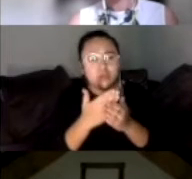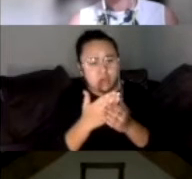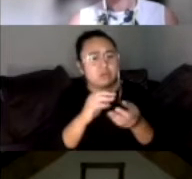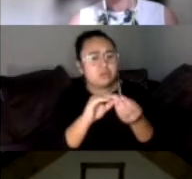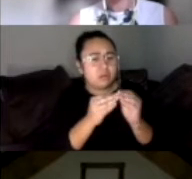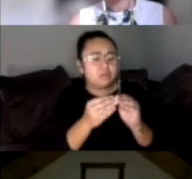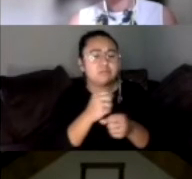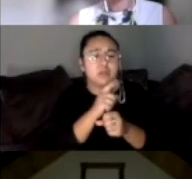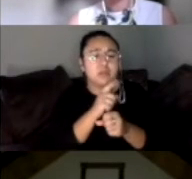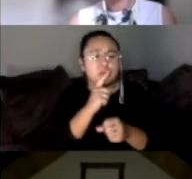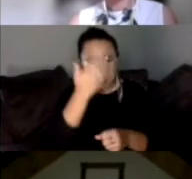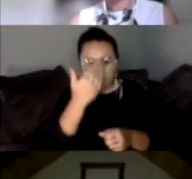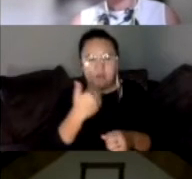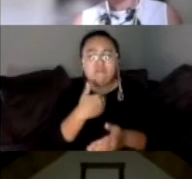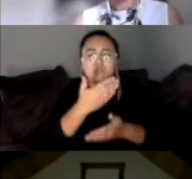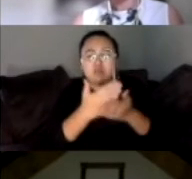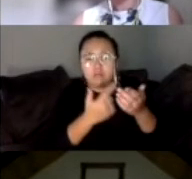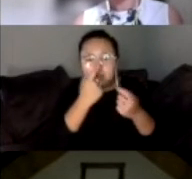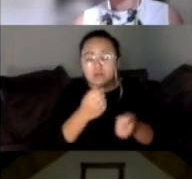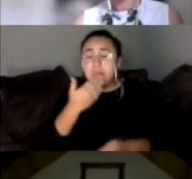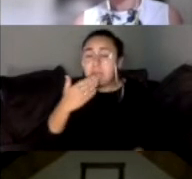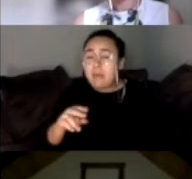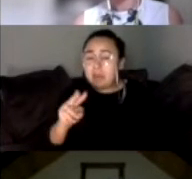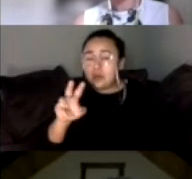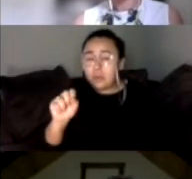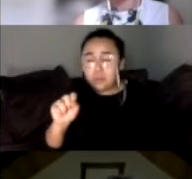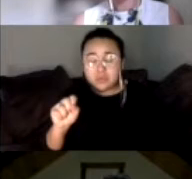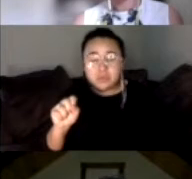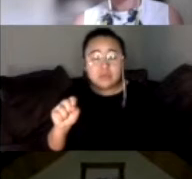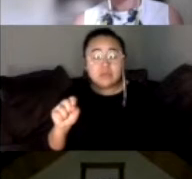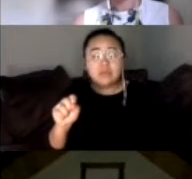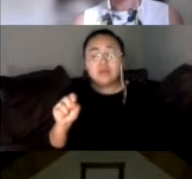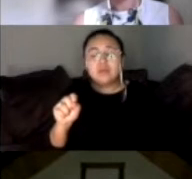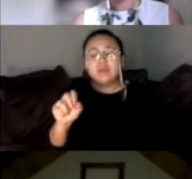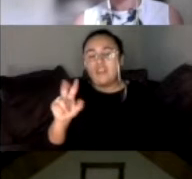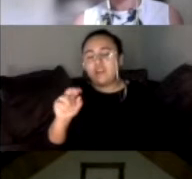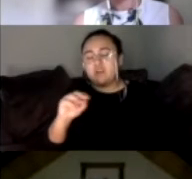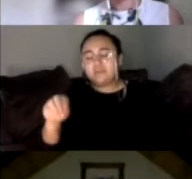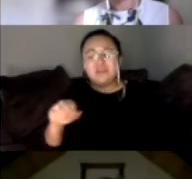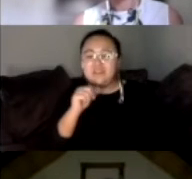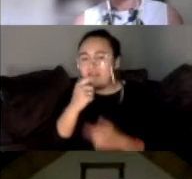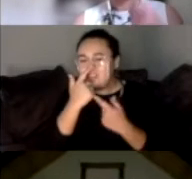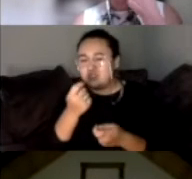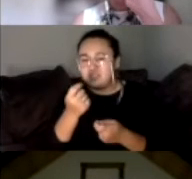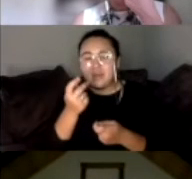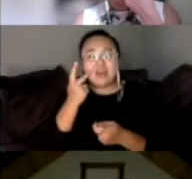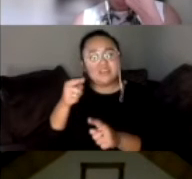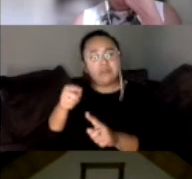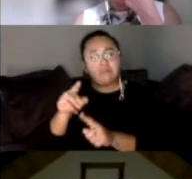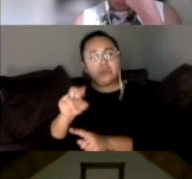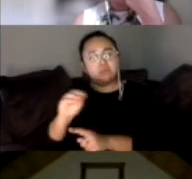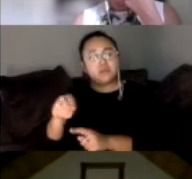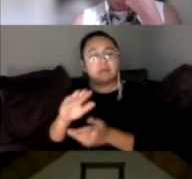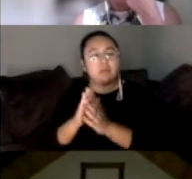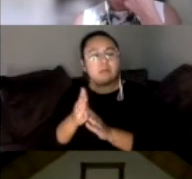interest there. So that's the good news. The bad news is that we still have 30% that are not interested. Now, I see that as an opportunity to then bring